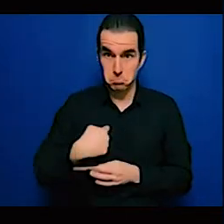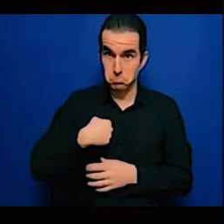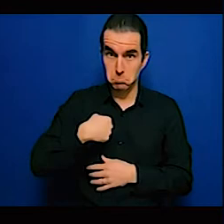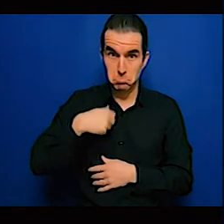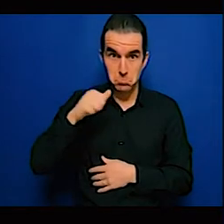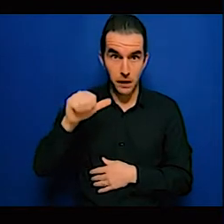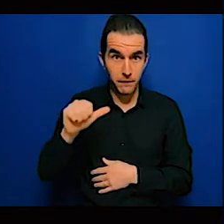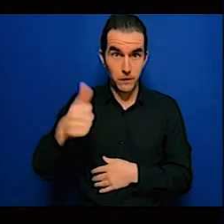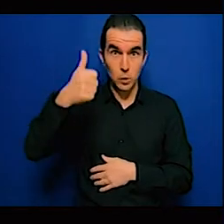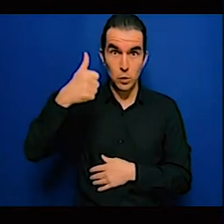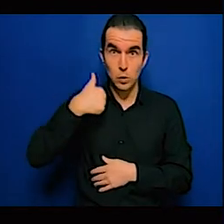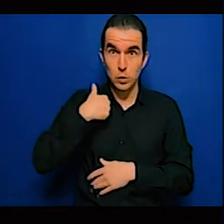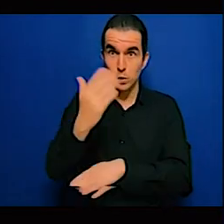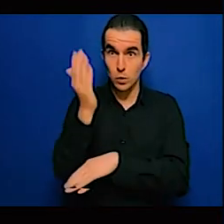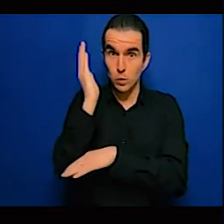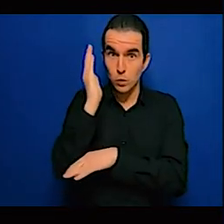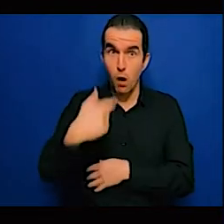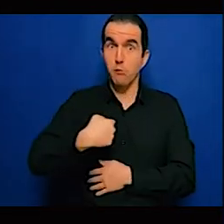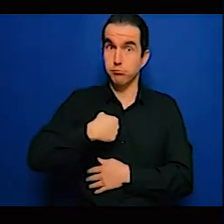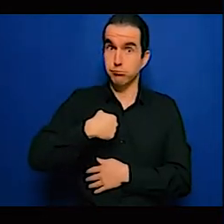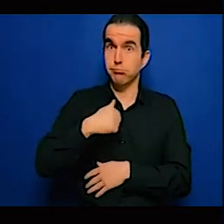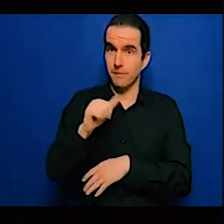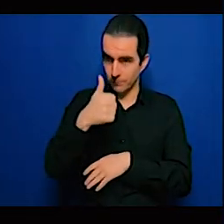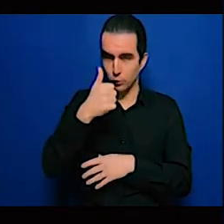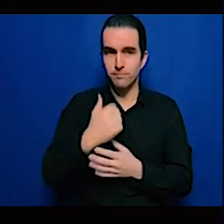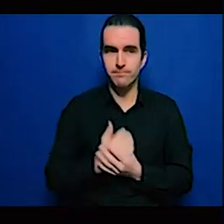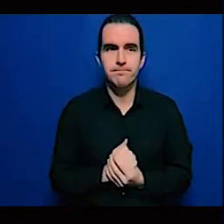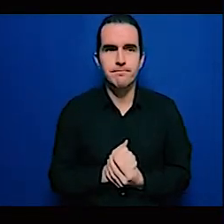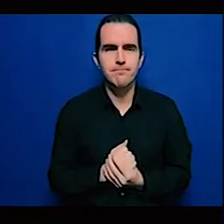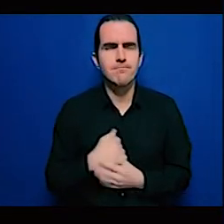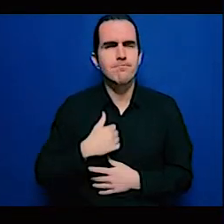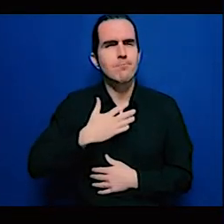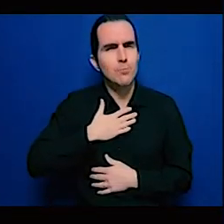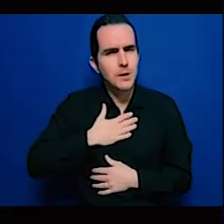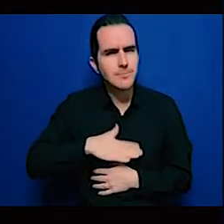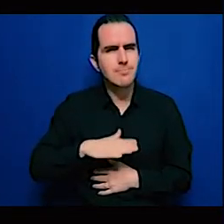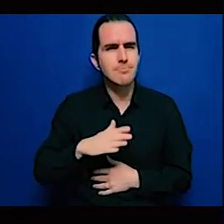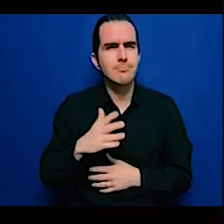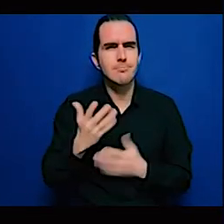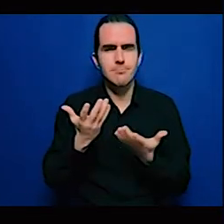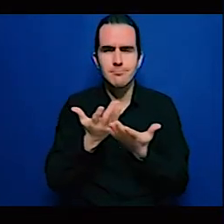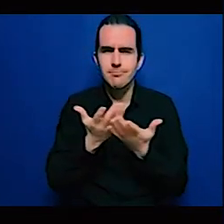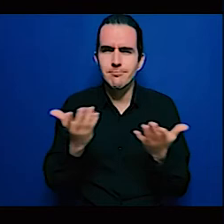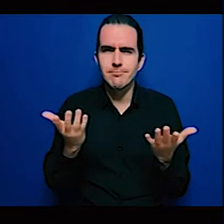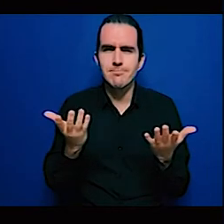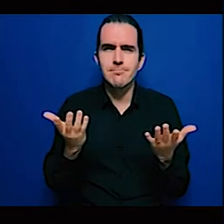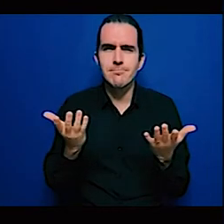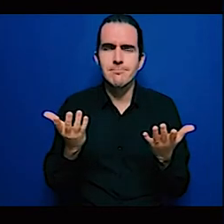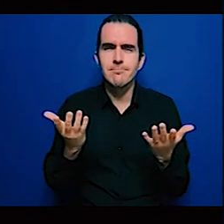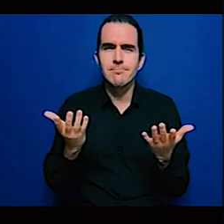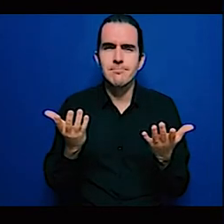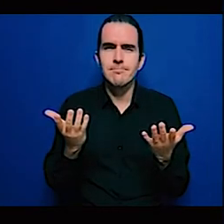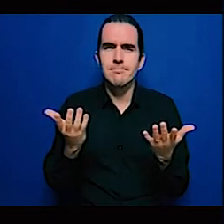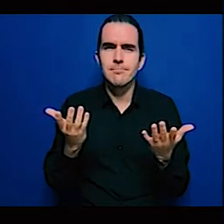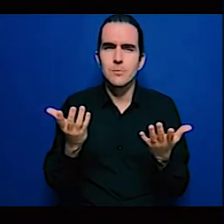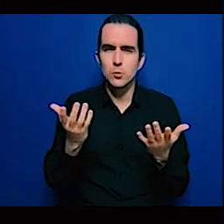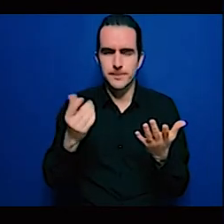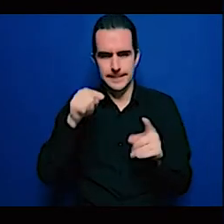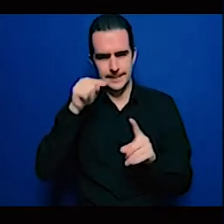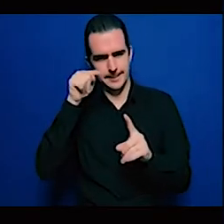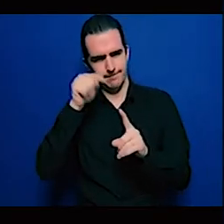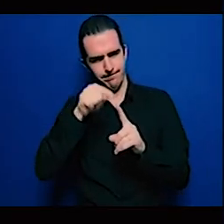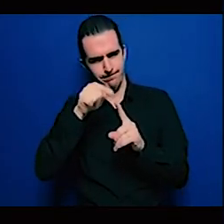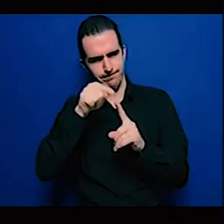focus my presentation on the